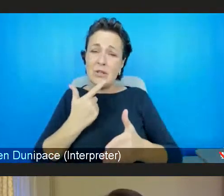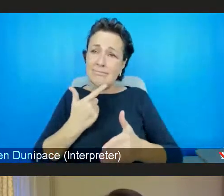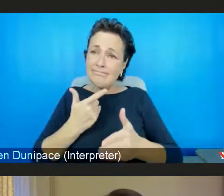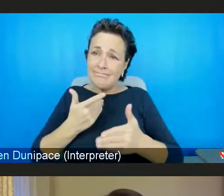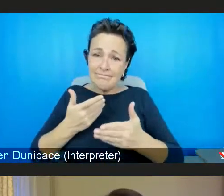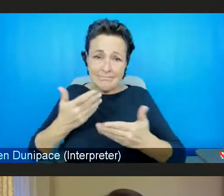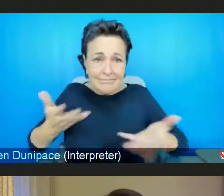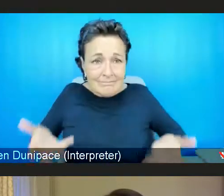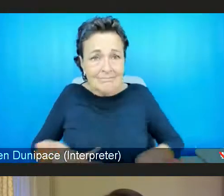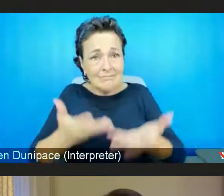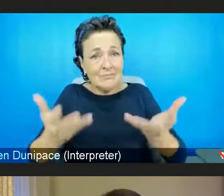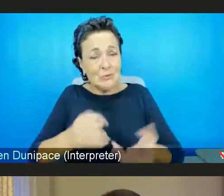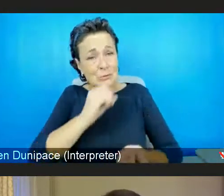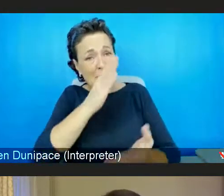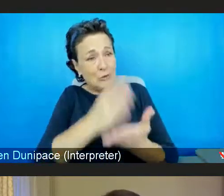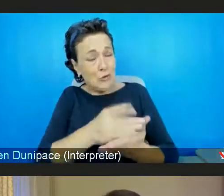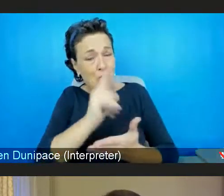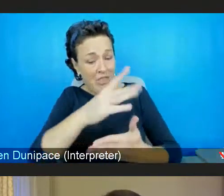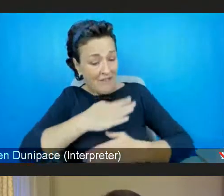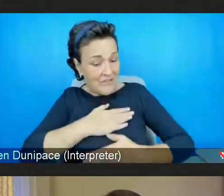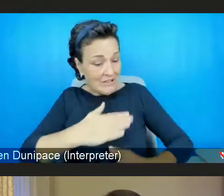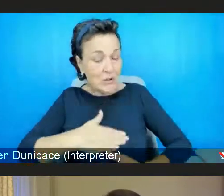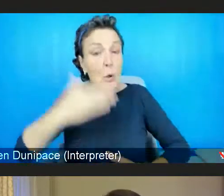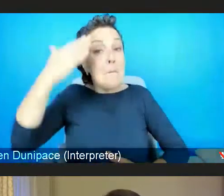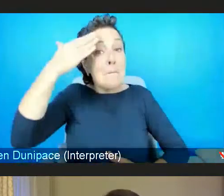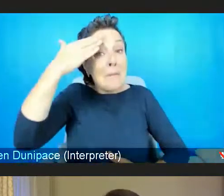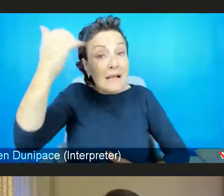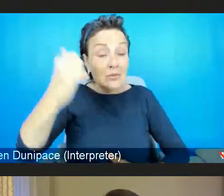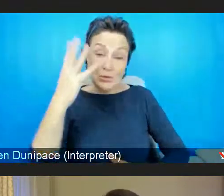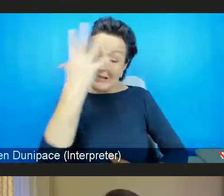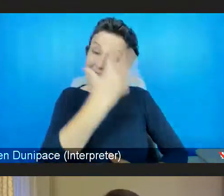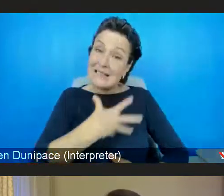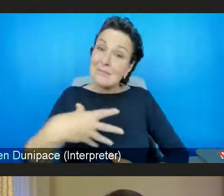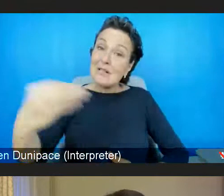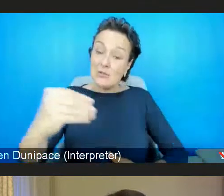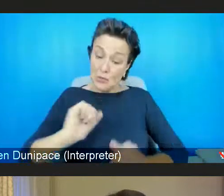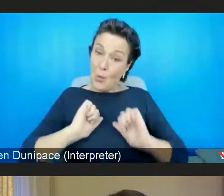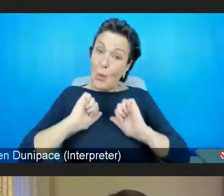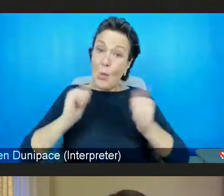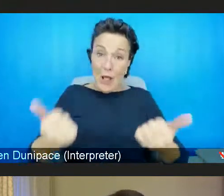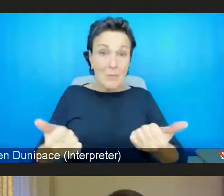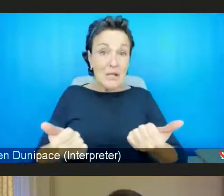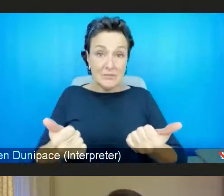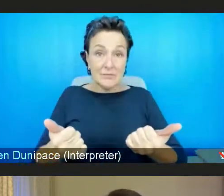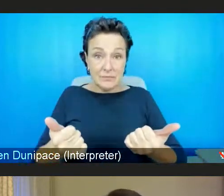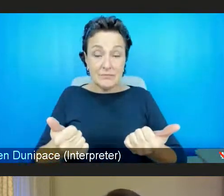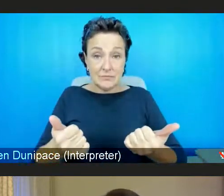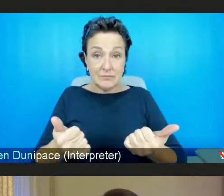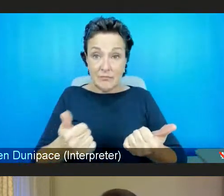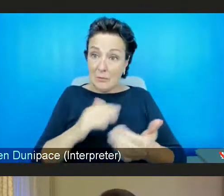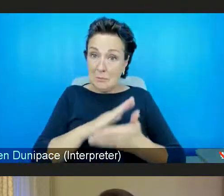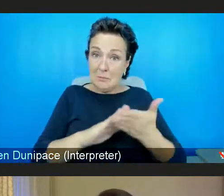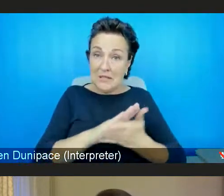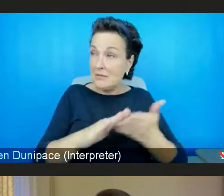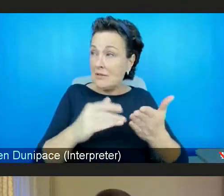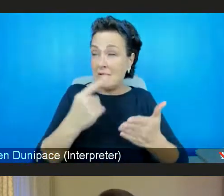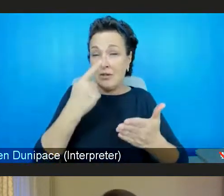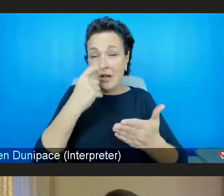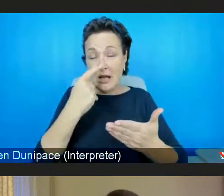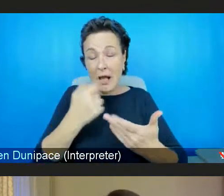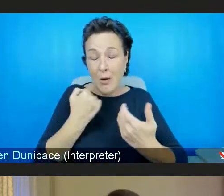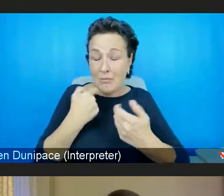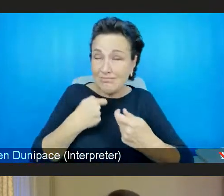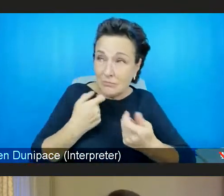increasing their physical, mental and spiritual health and well-being. So not just seeking to treat the illness or the mental ill health.